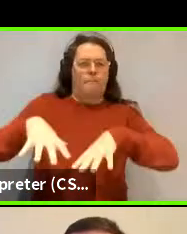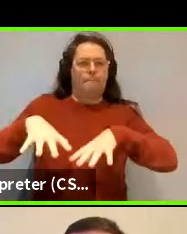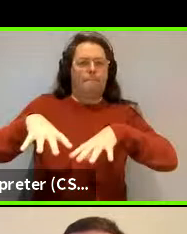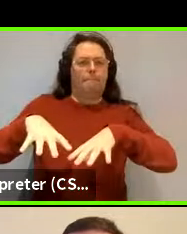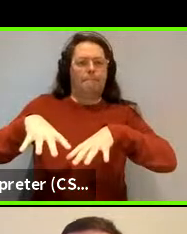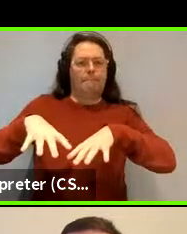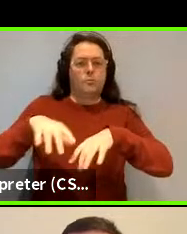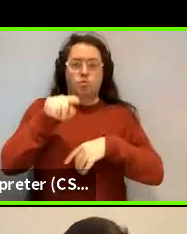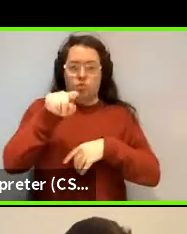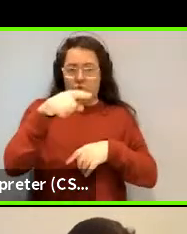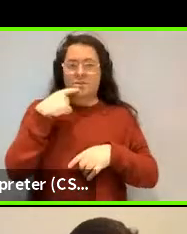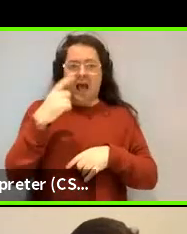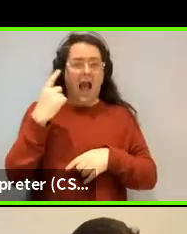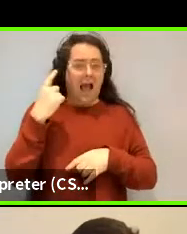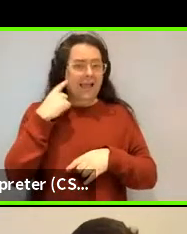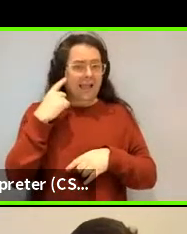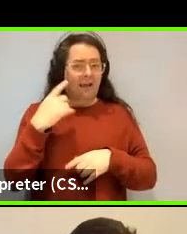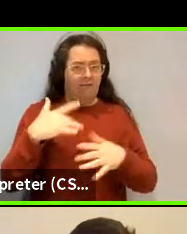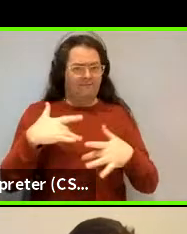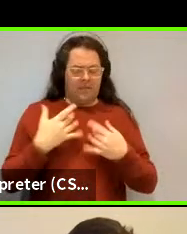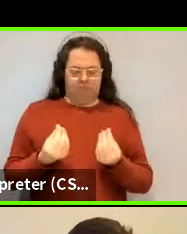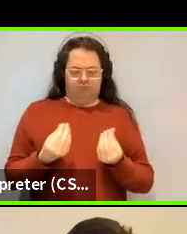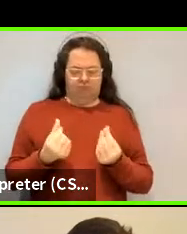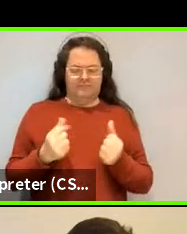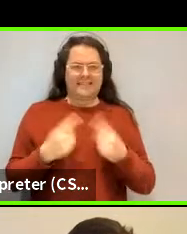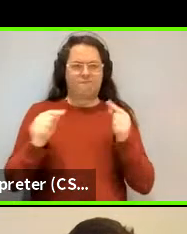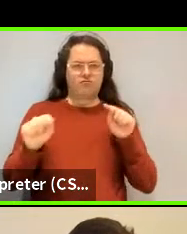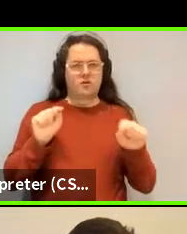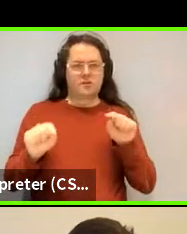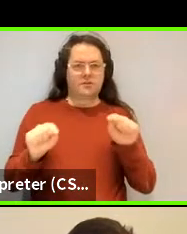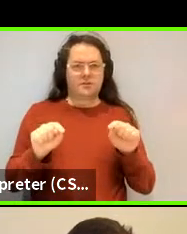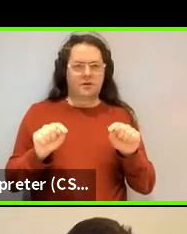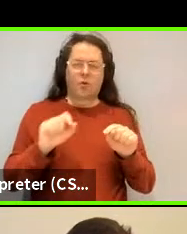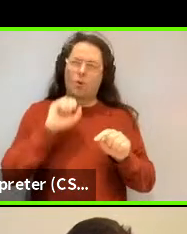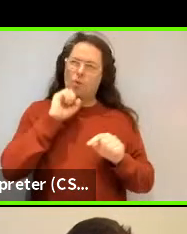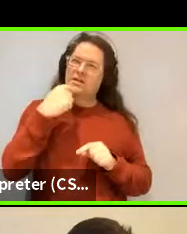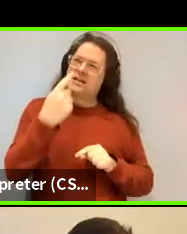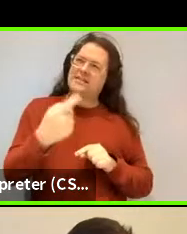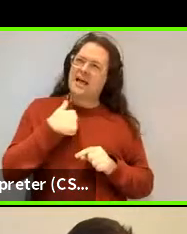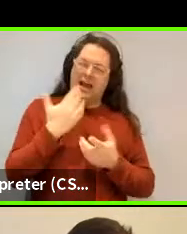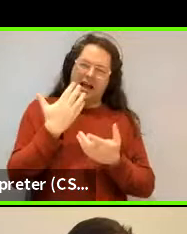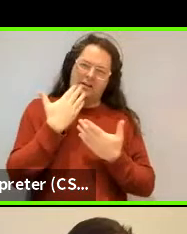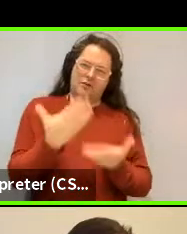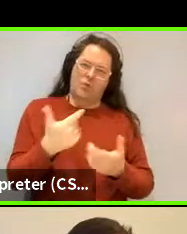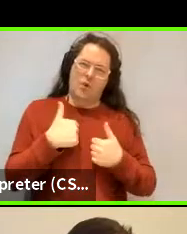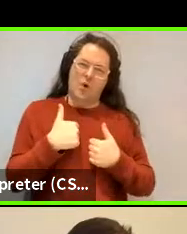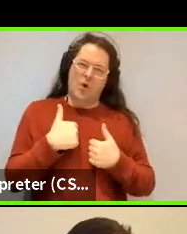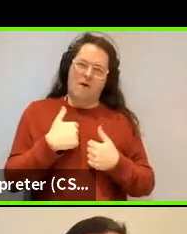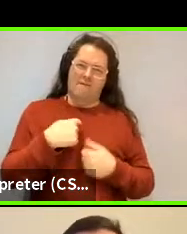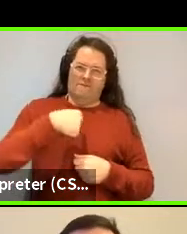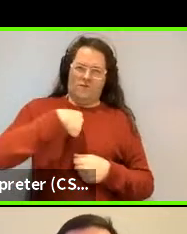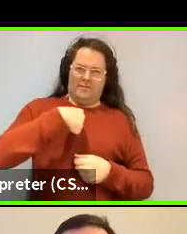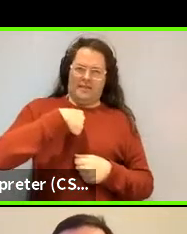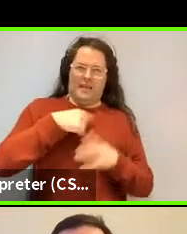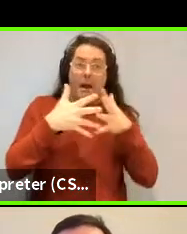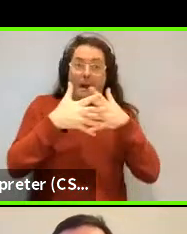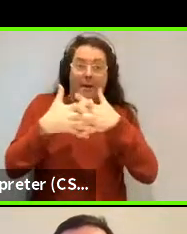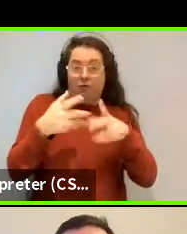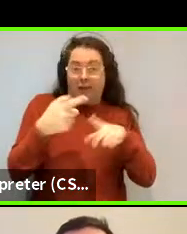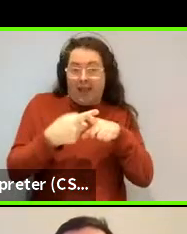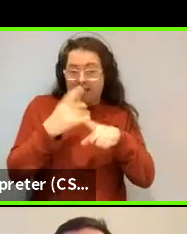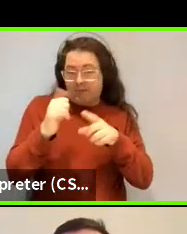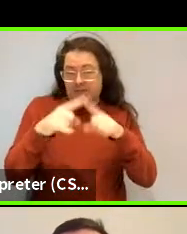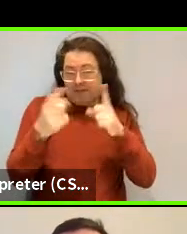what you're saying, and I do hear that difference myself, even though I'm not sure I would say it, I'm not sure it's been extended that far in American English,